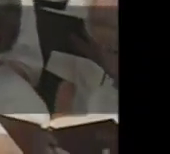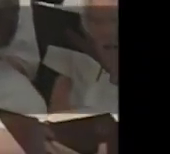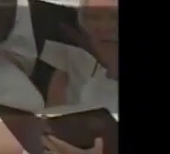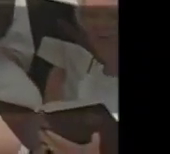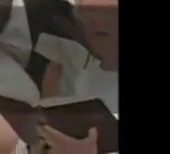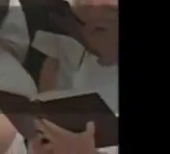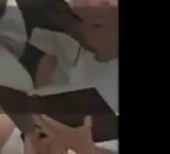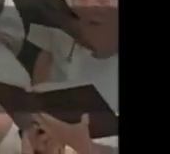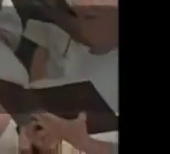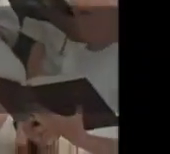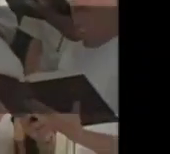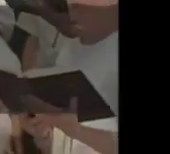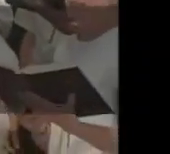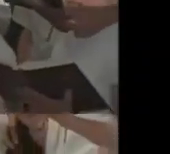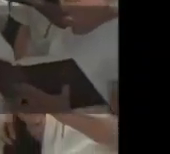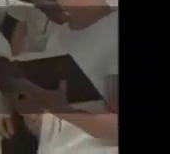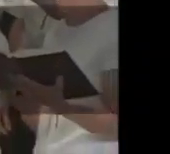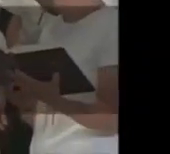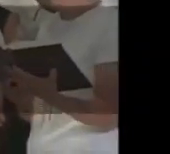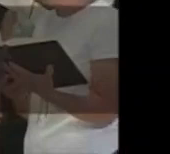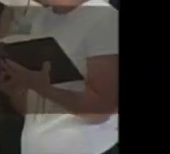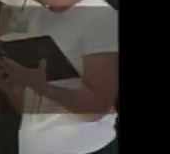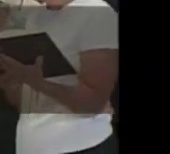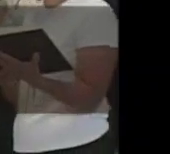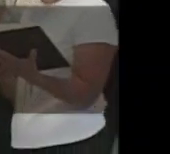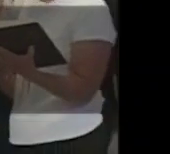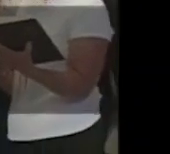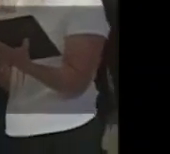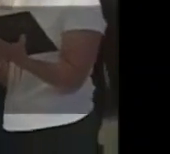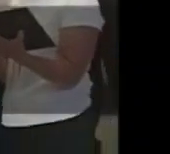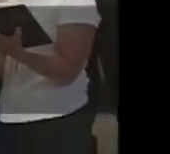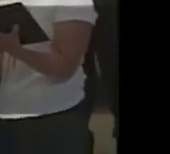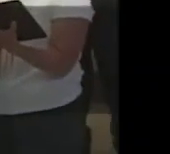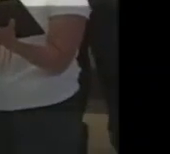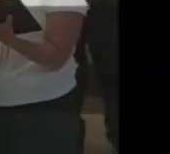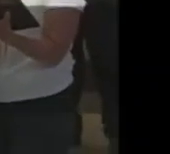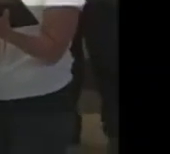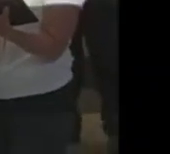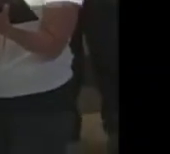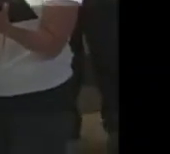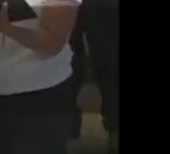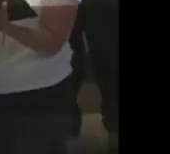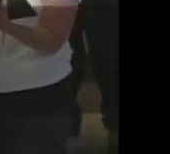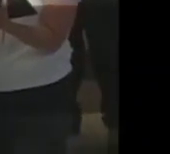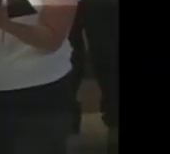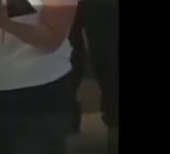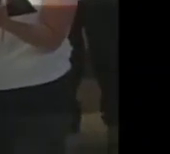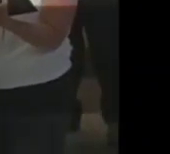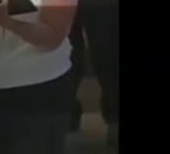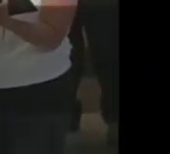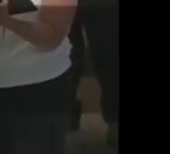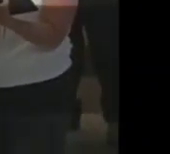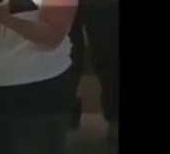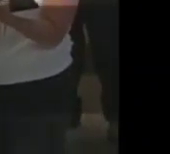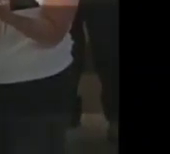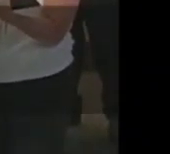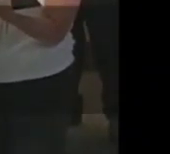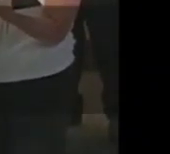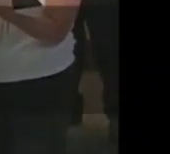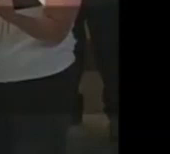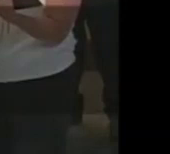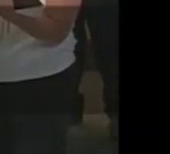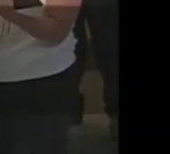for your faith in his excellent word. What more